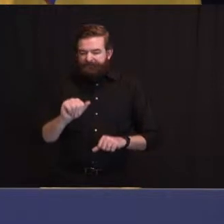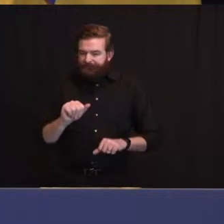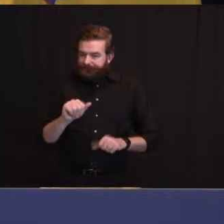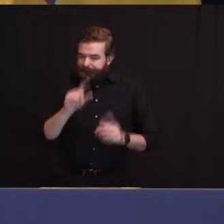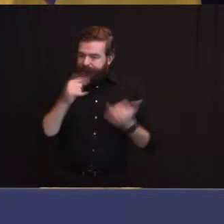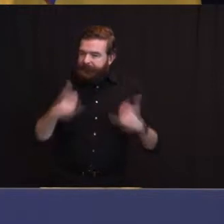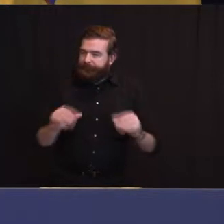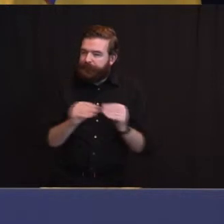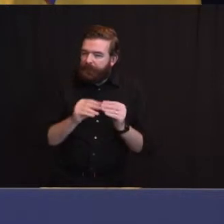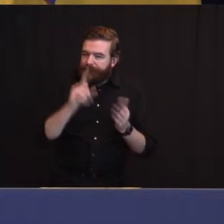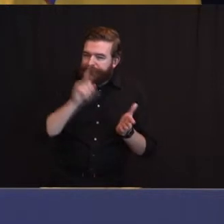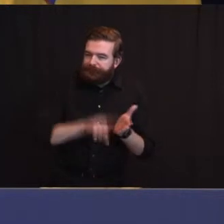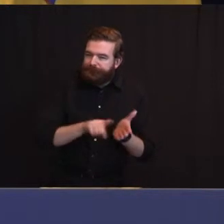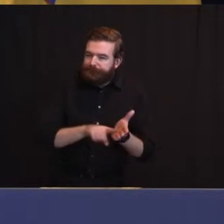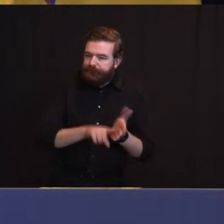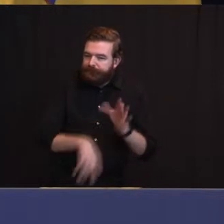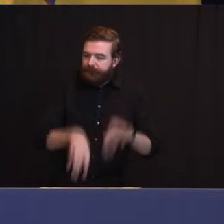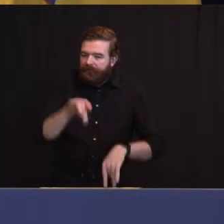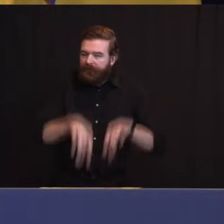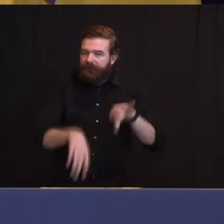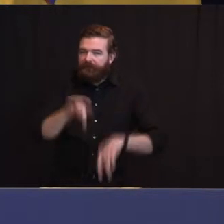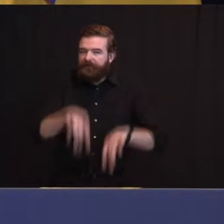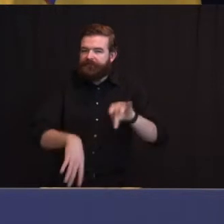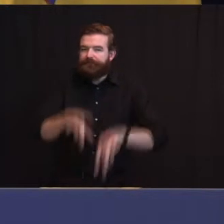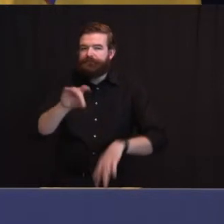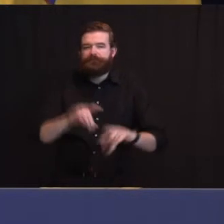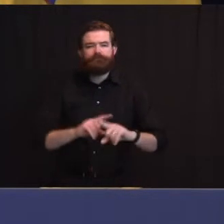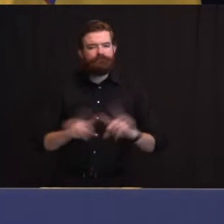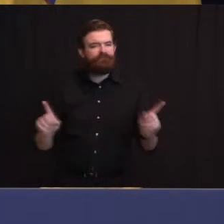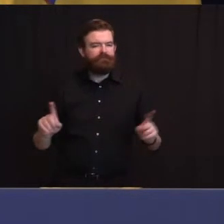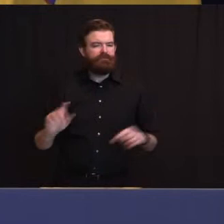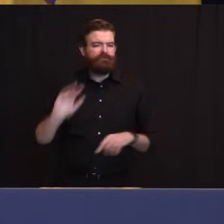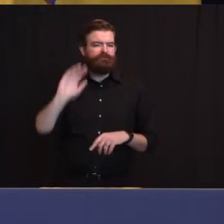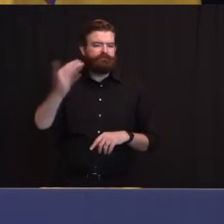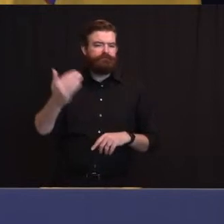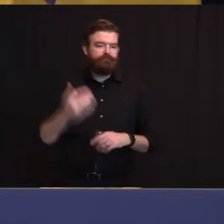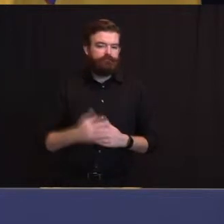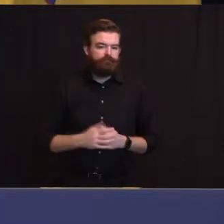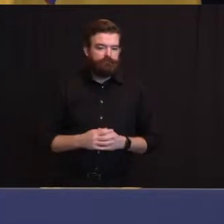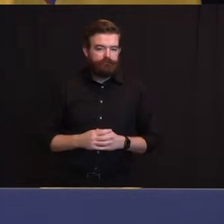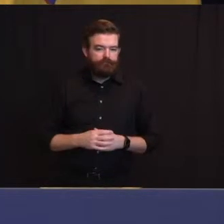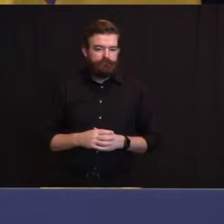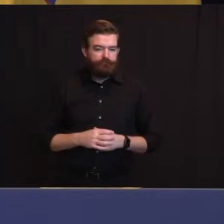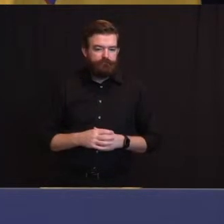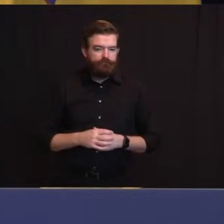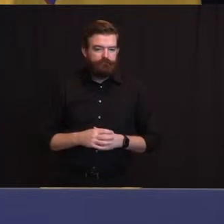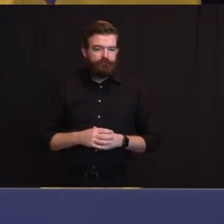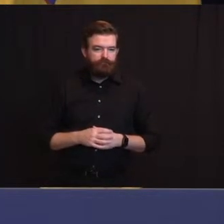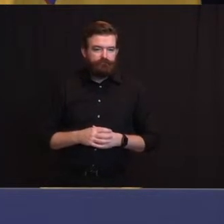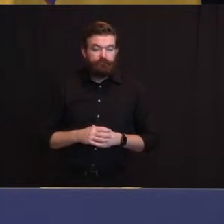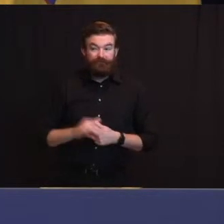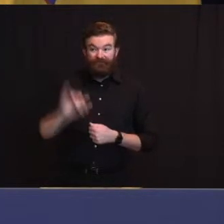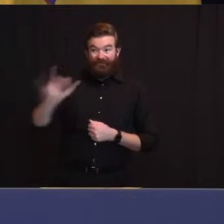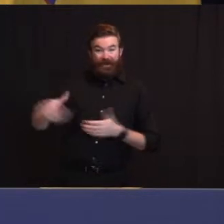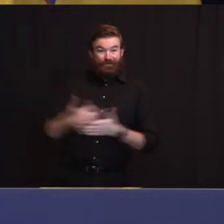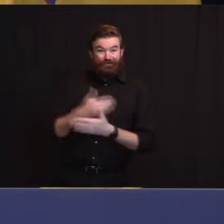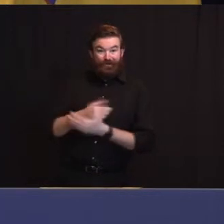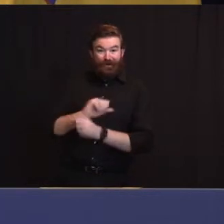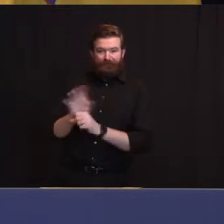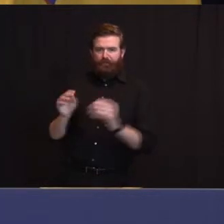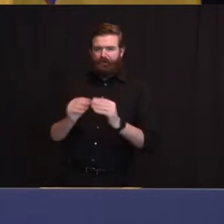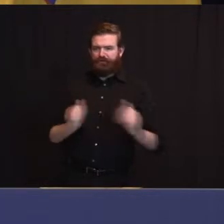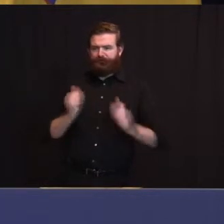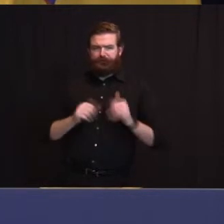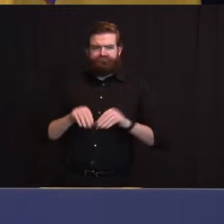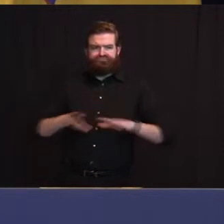aggressive transmission than it does necessarily to the severity of the virus when you get it so Ed or